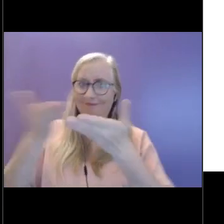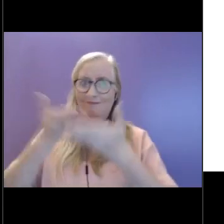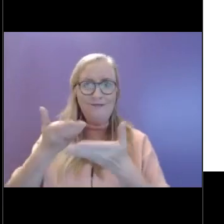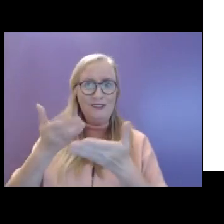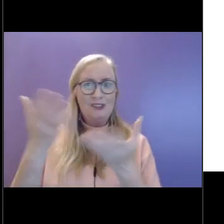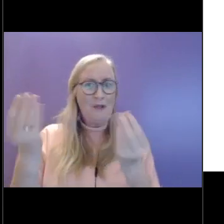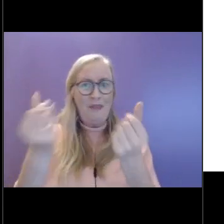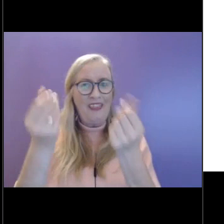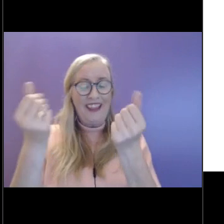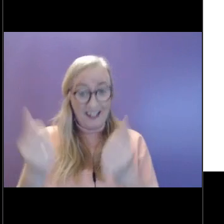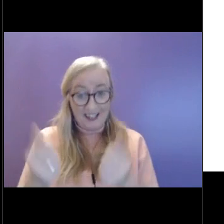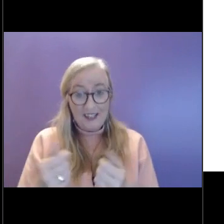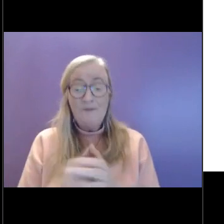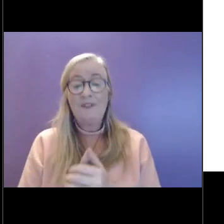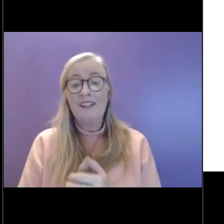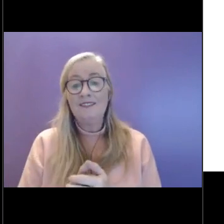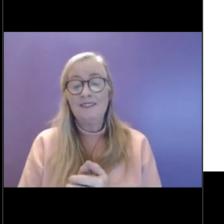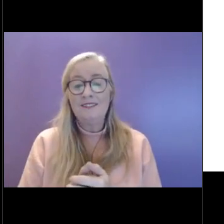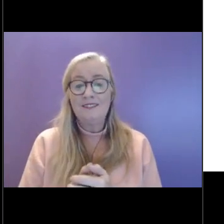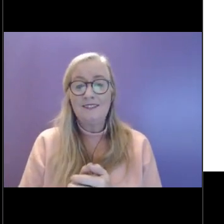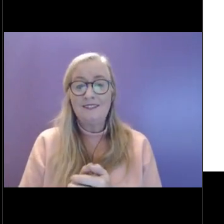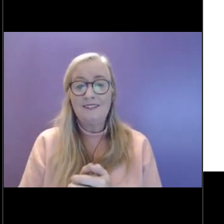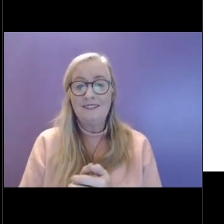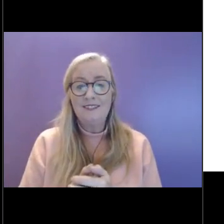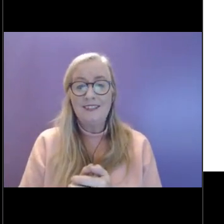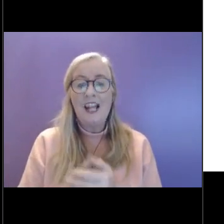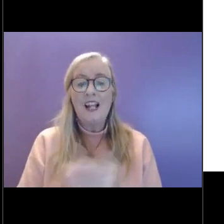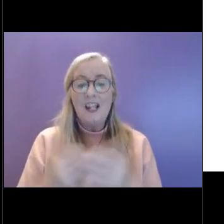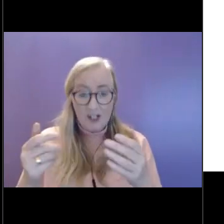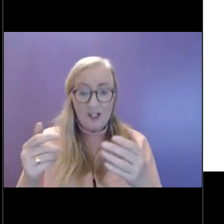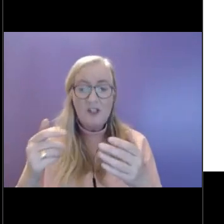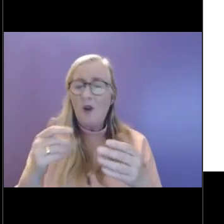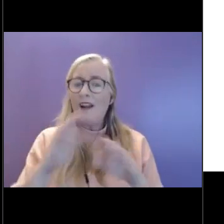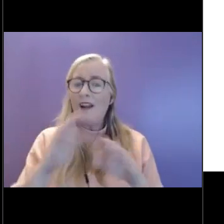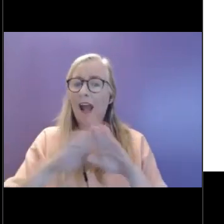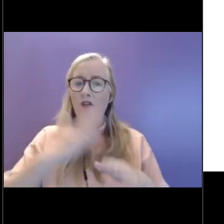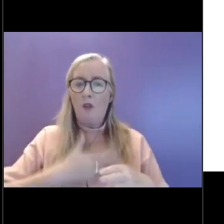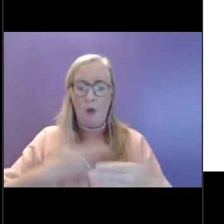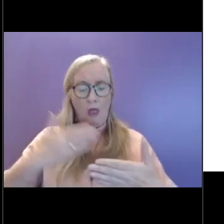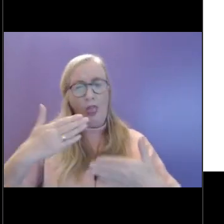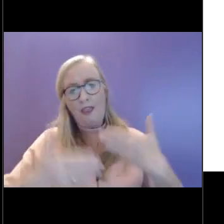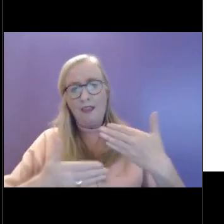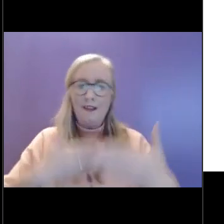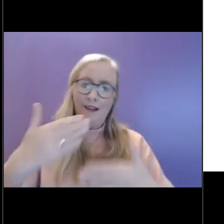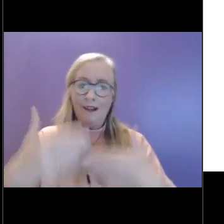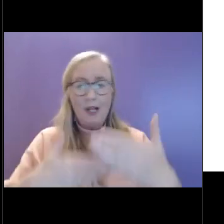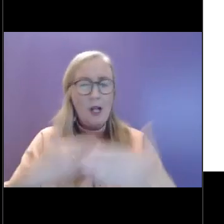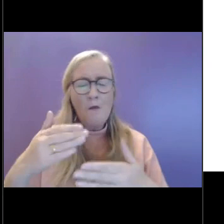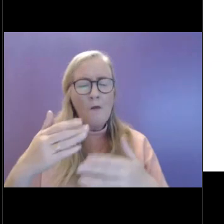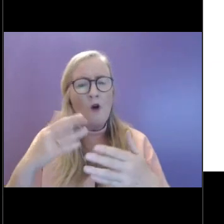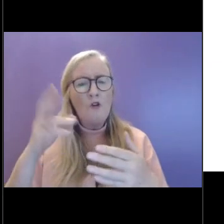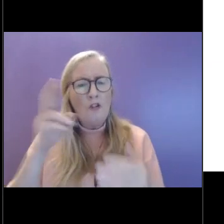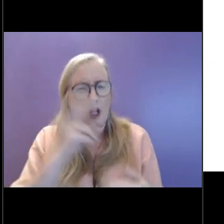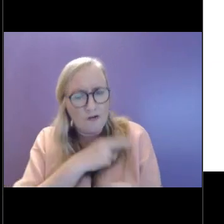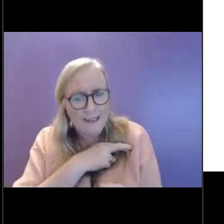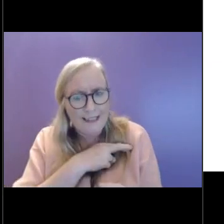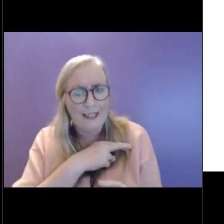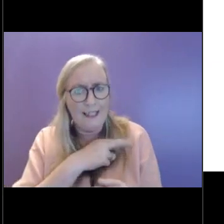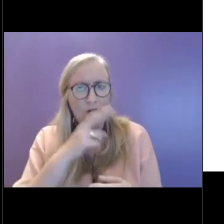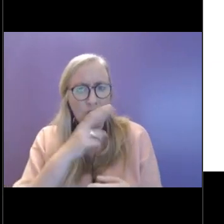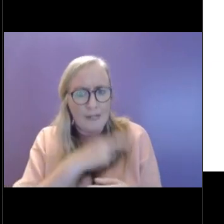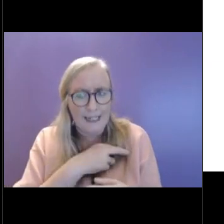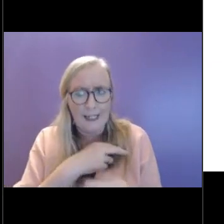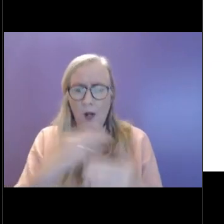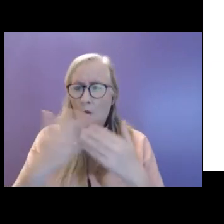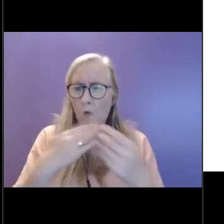So rather than go through the motions, I guess we're looking at really look, you know, what we are grateful